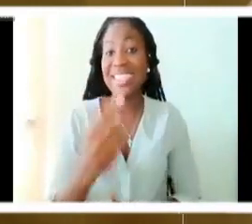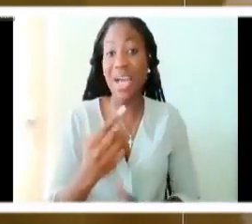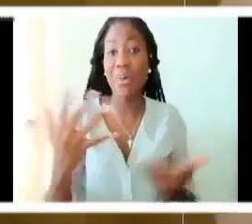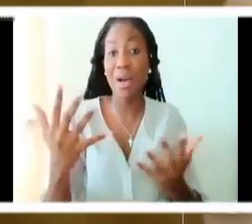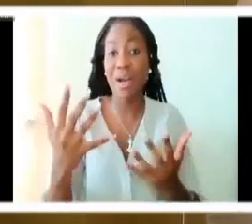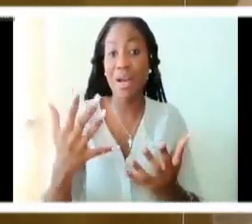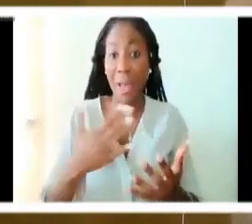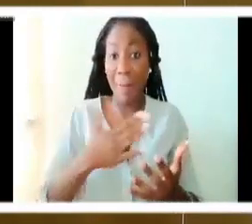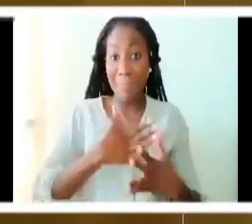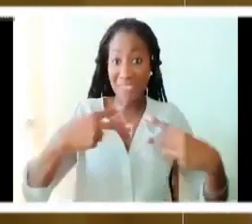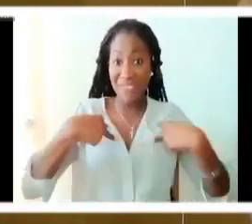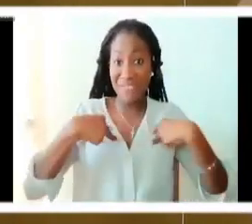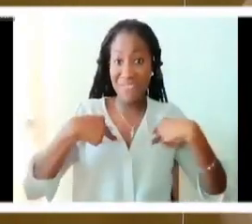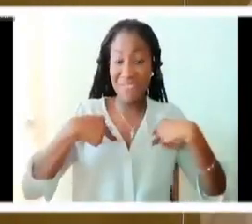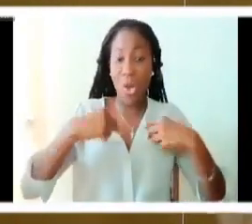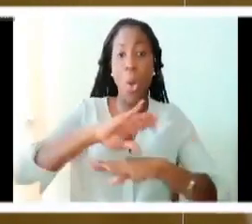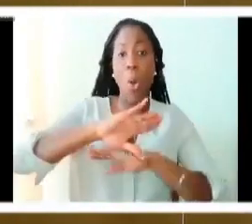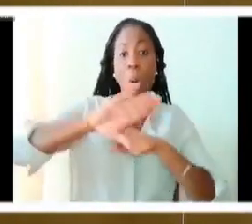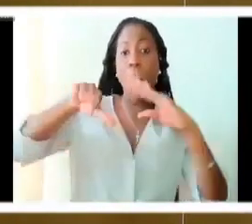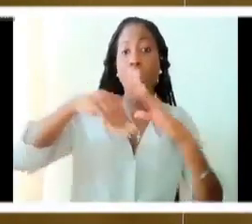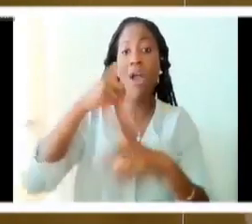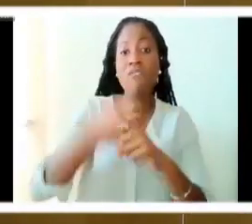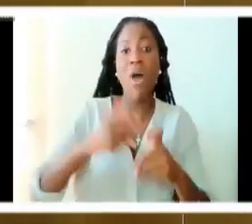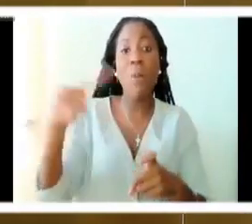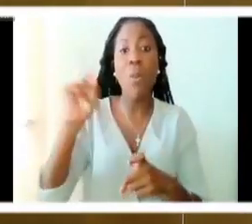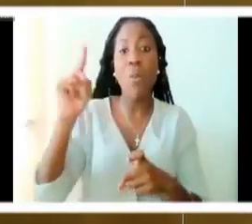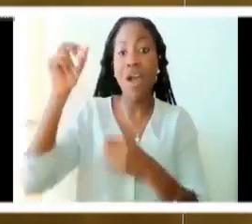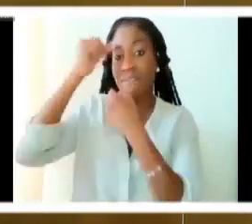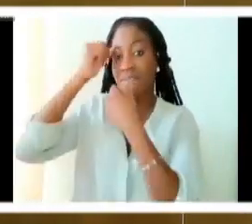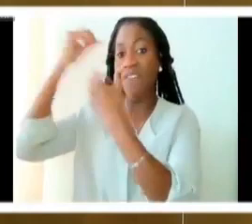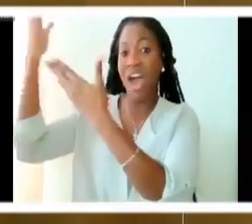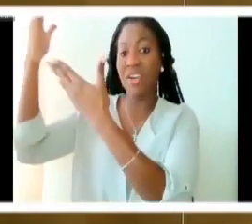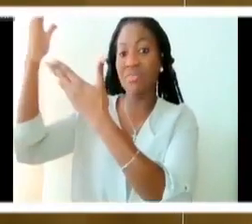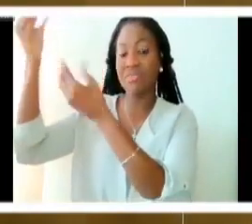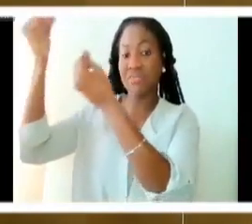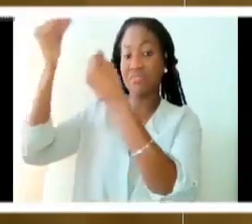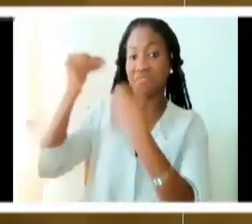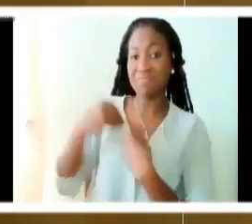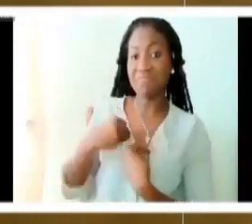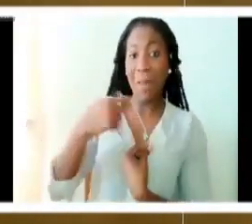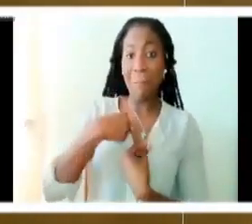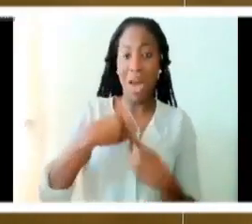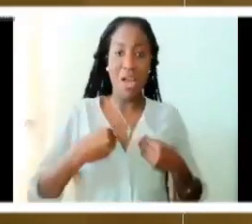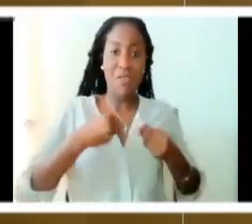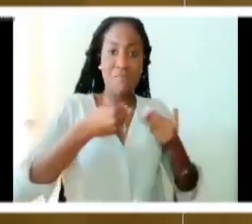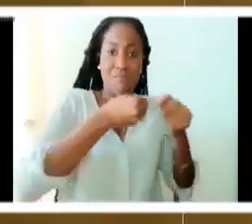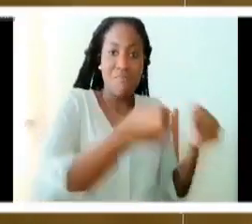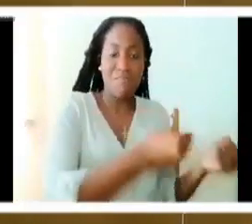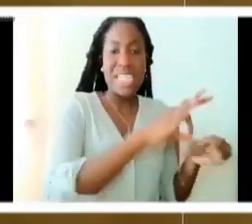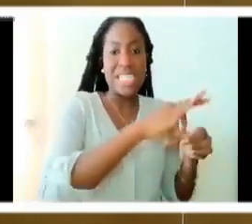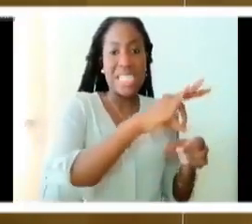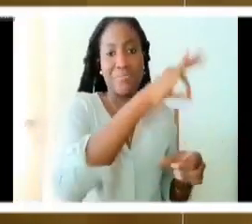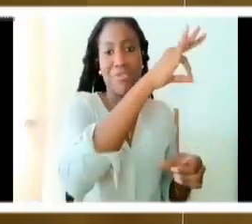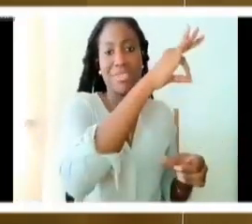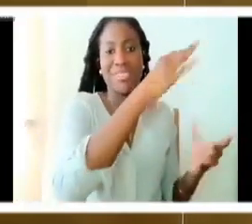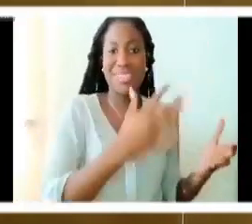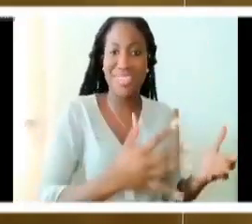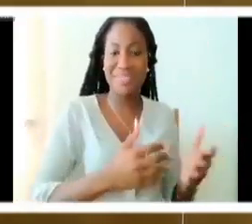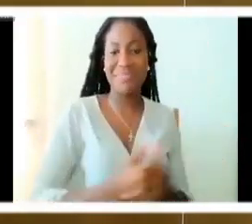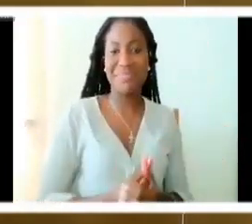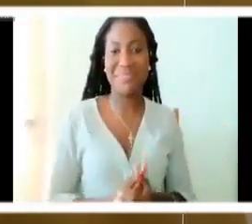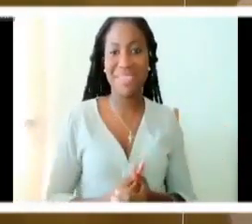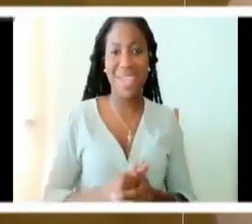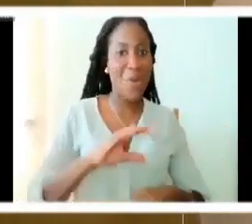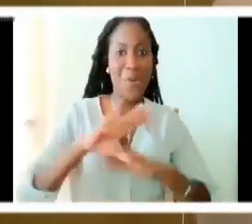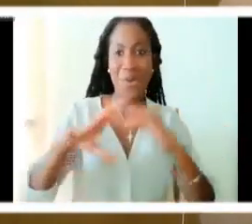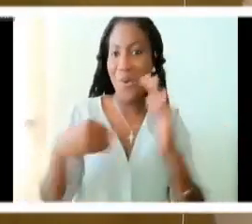And all I have I give to the Spirit. You see how it works? That none of the three are holding anything to